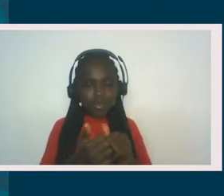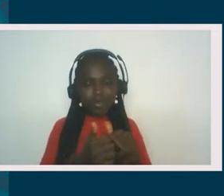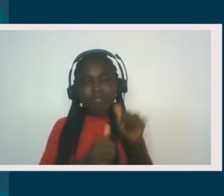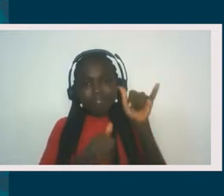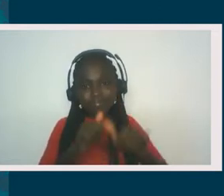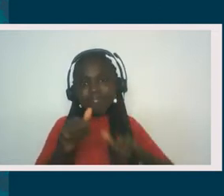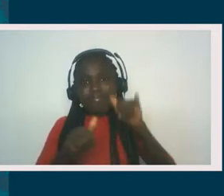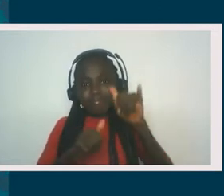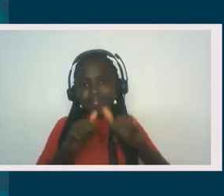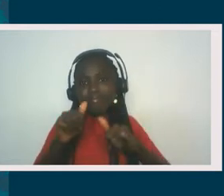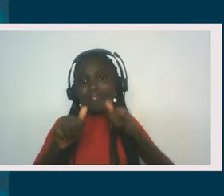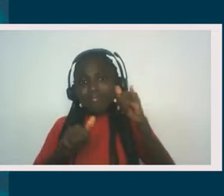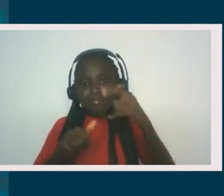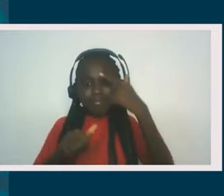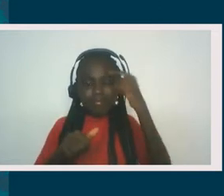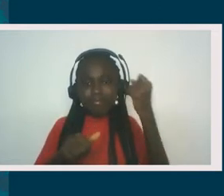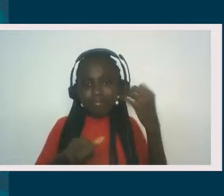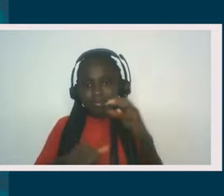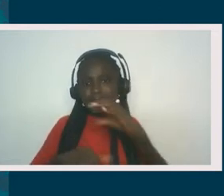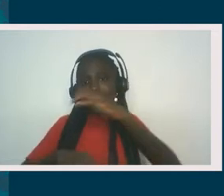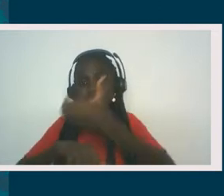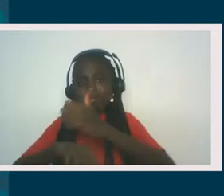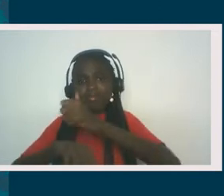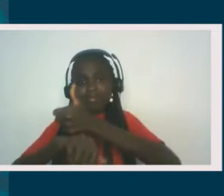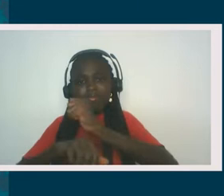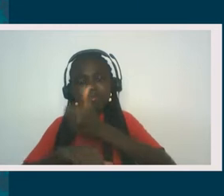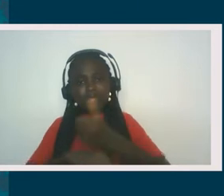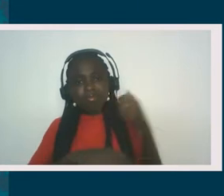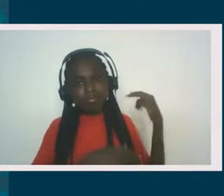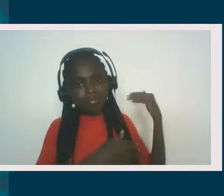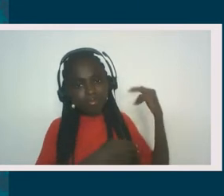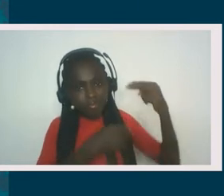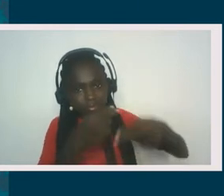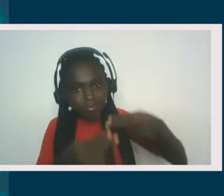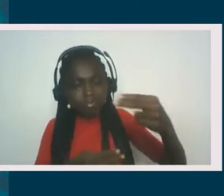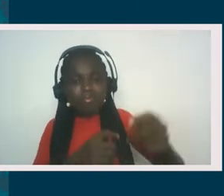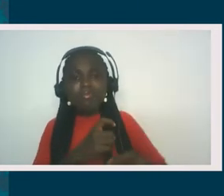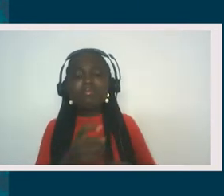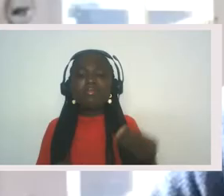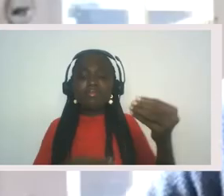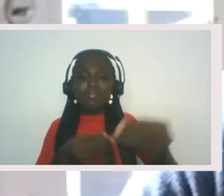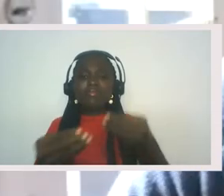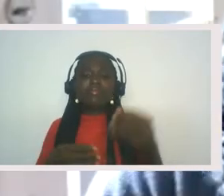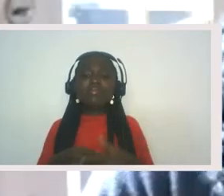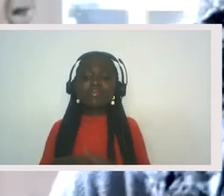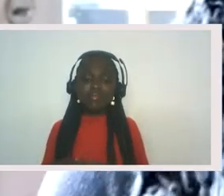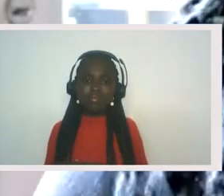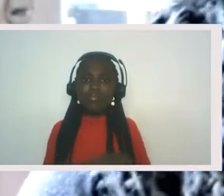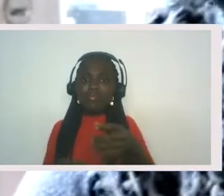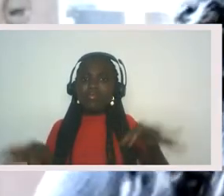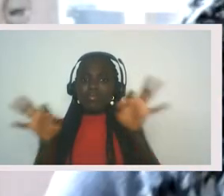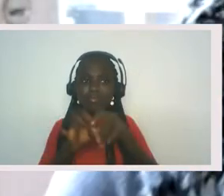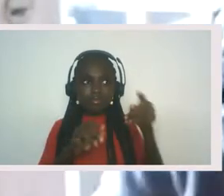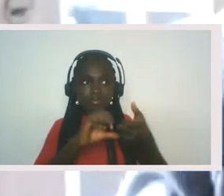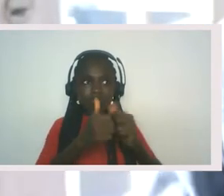legacies that we have to root out, um, of our society. Wow. Wow. Uh,